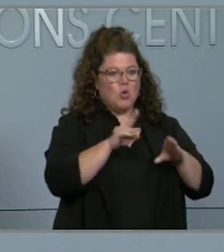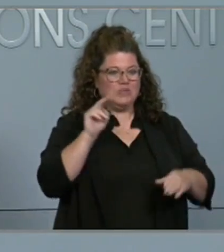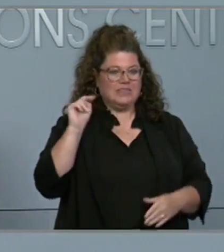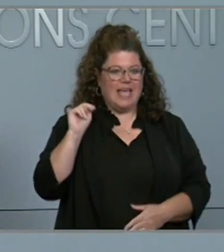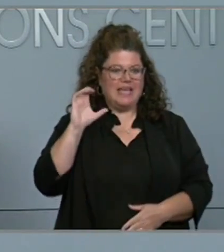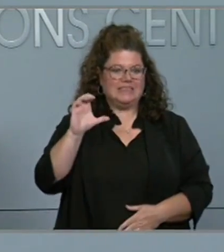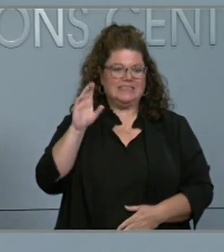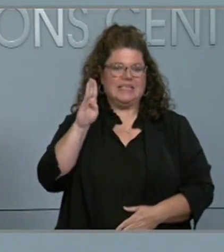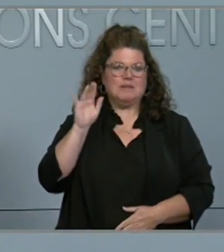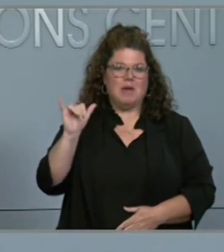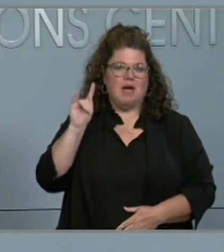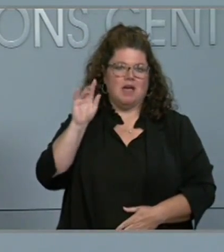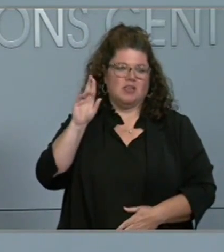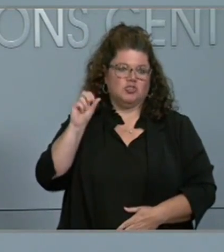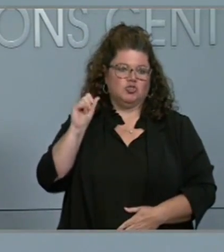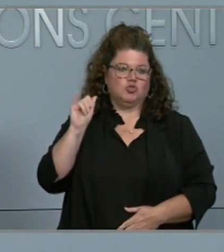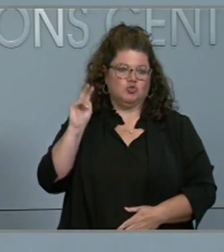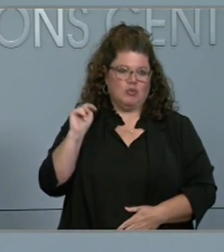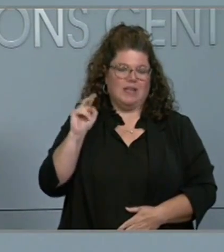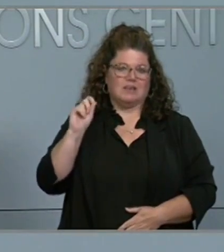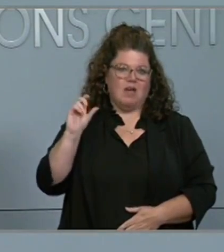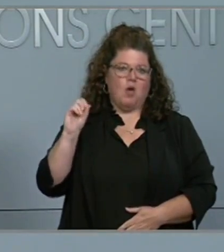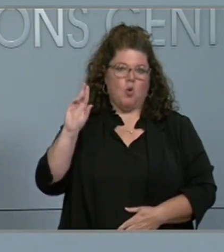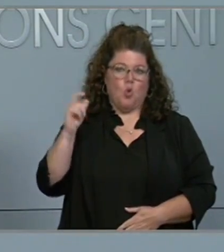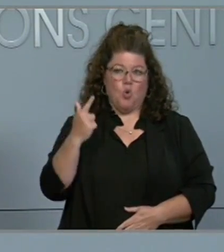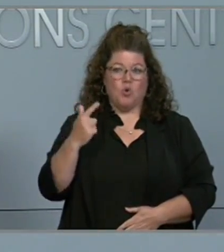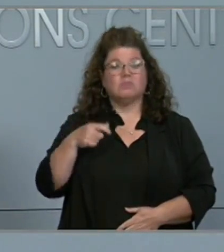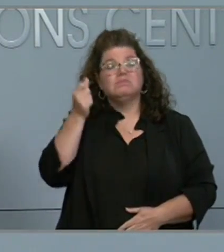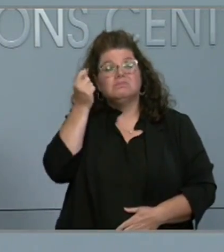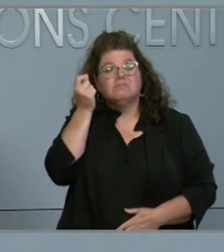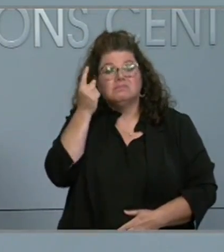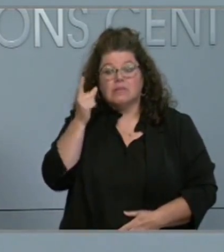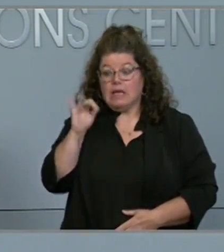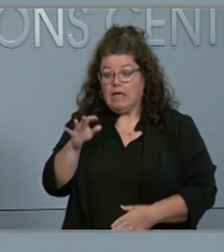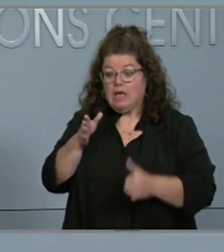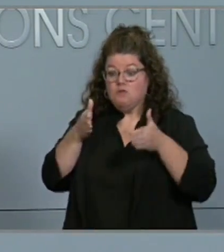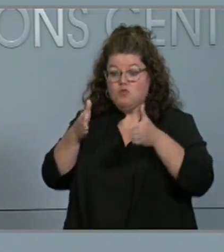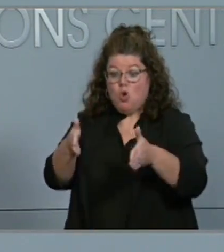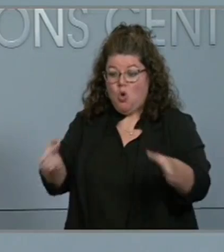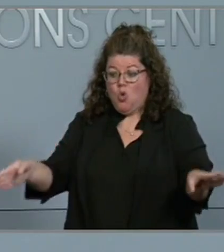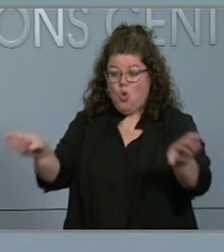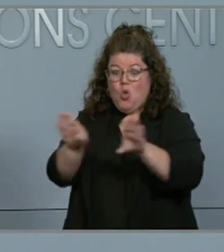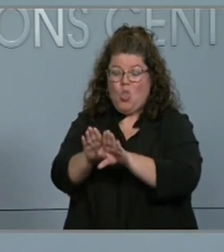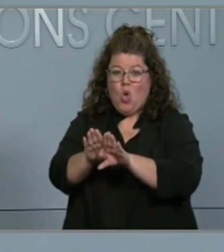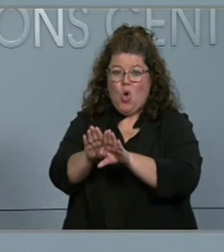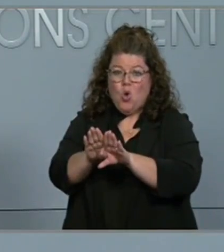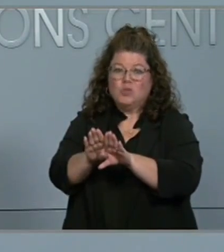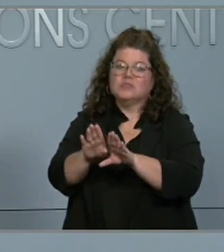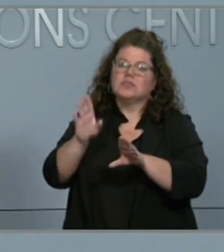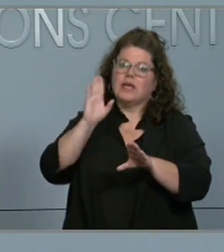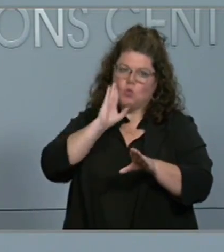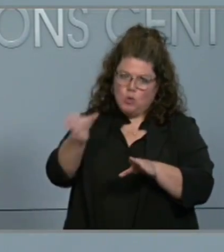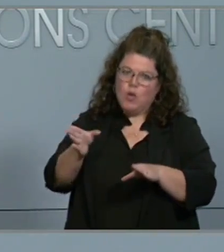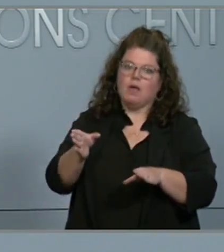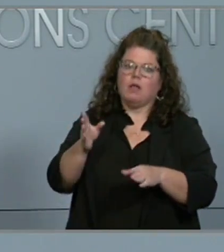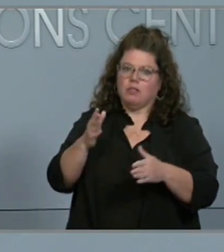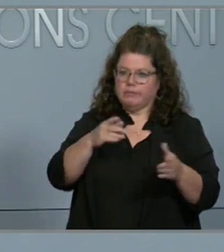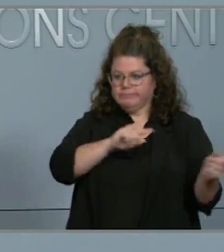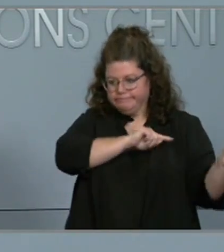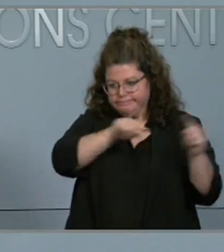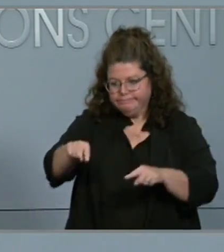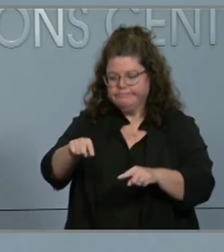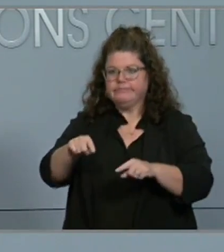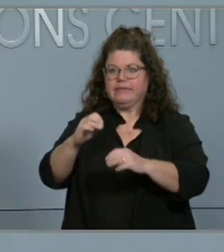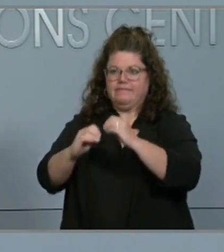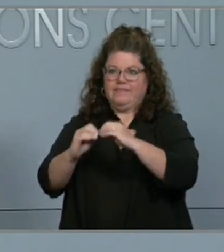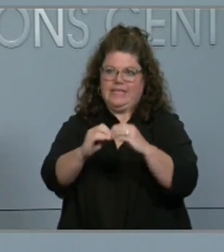roads open as swiftly as possible. We may be using some of our contract partners as well, and they are prepared. Remember, as this